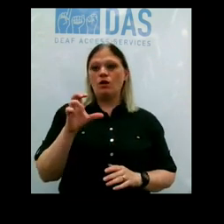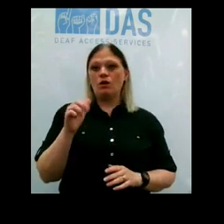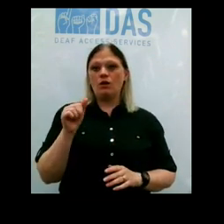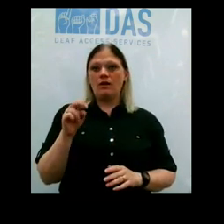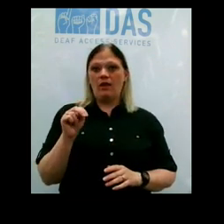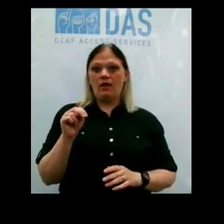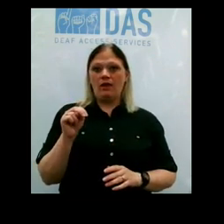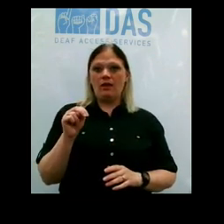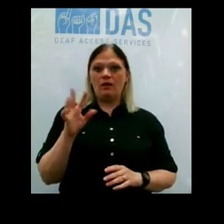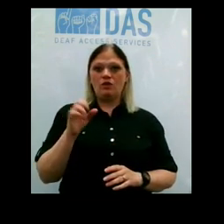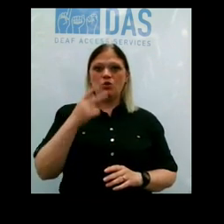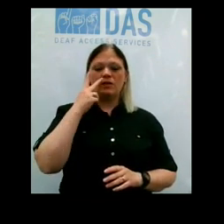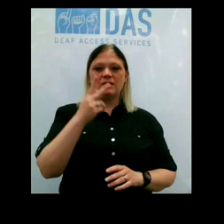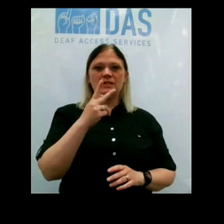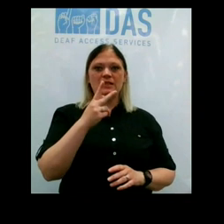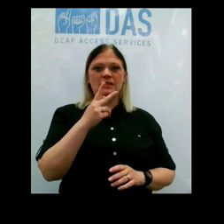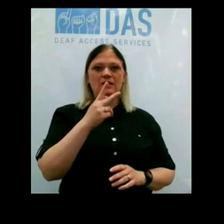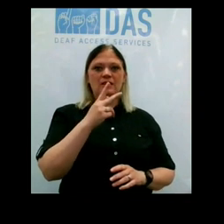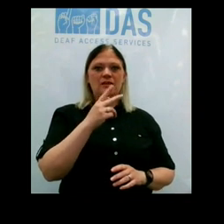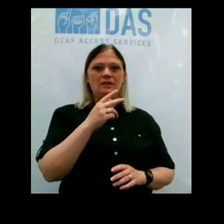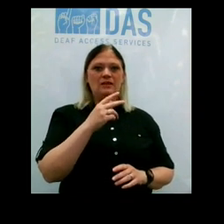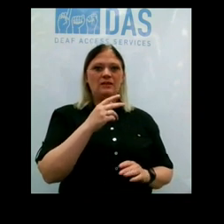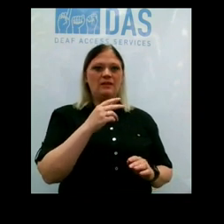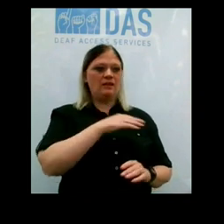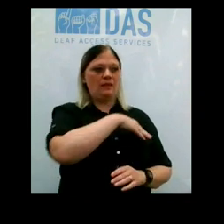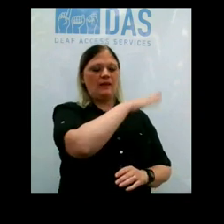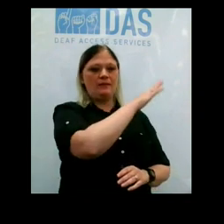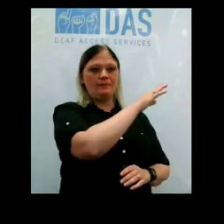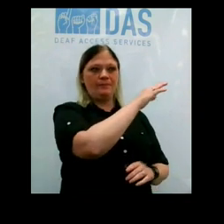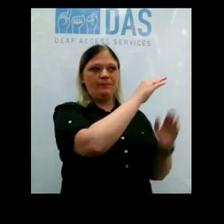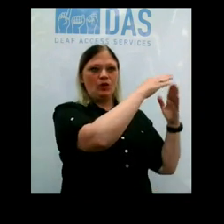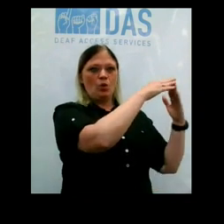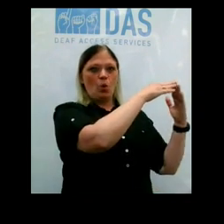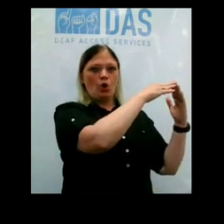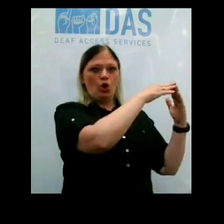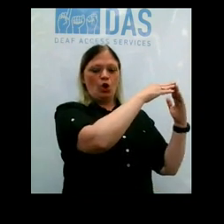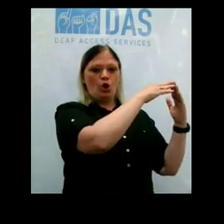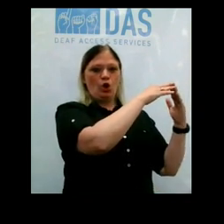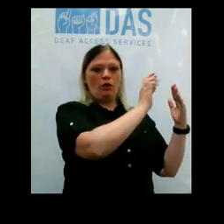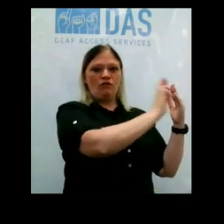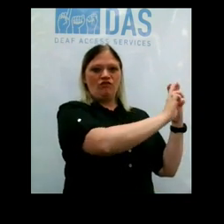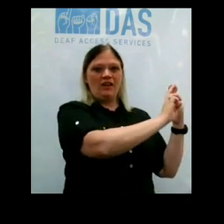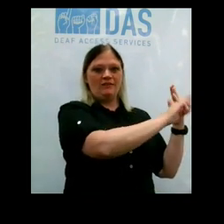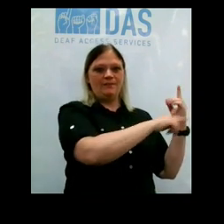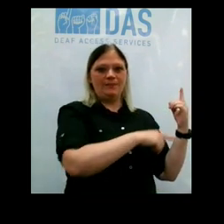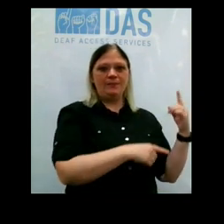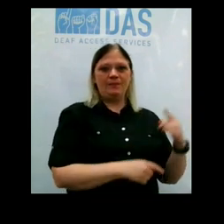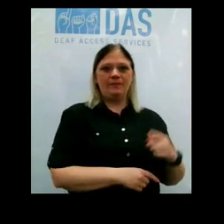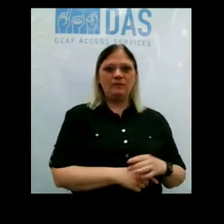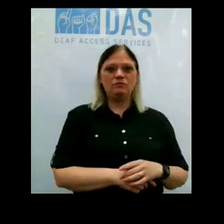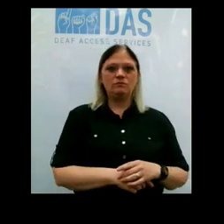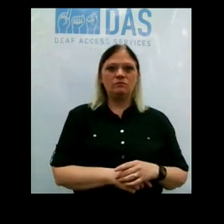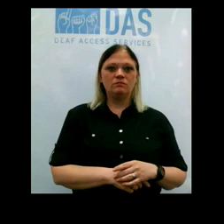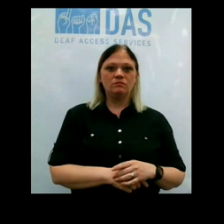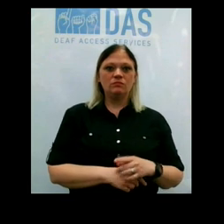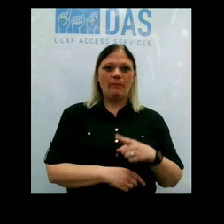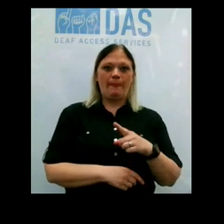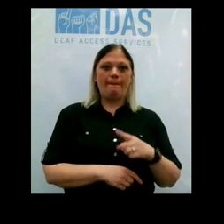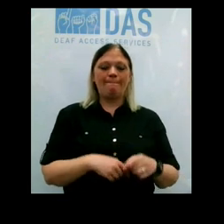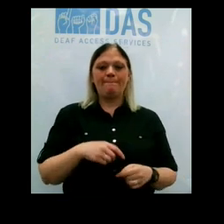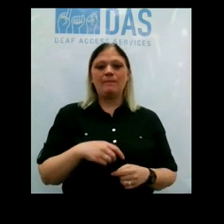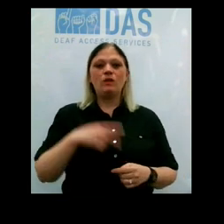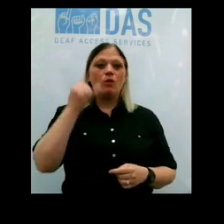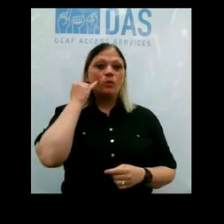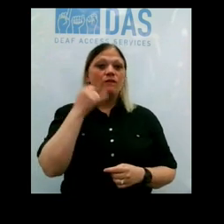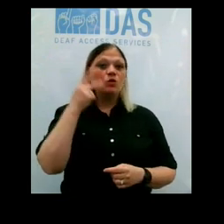on the upper right-hand picture of our slide. And so if you see a dose of Narcan with somebody walking around by that sign